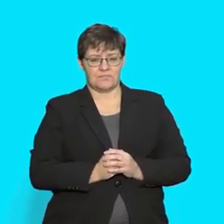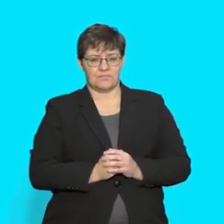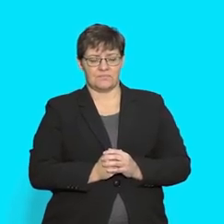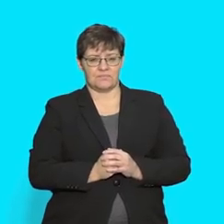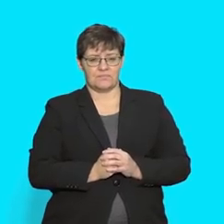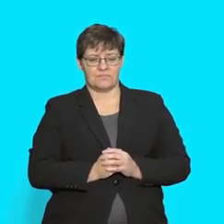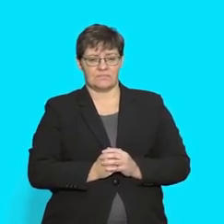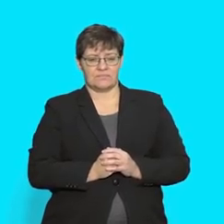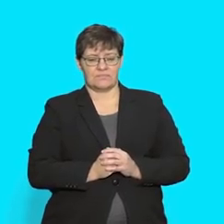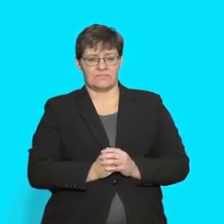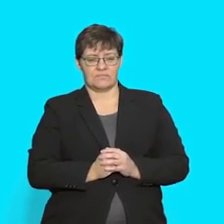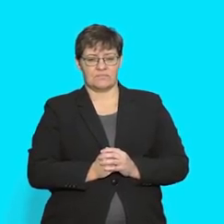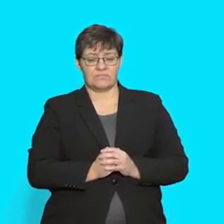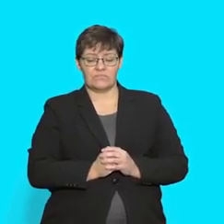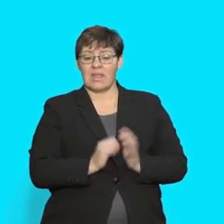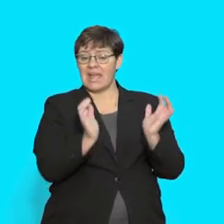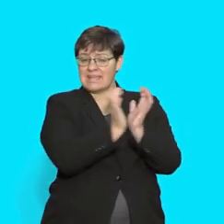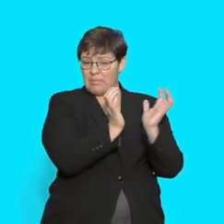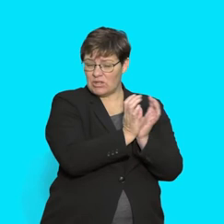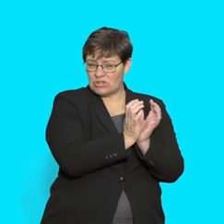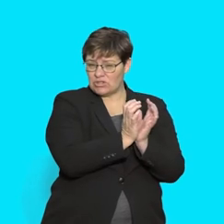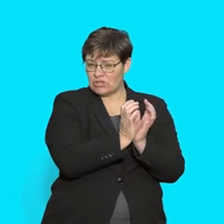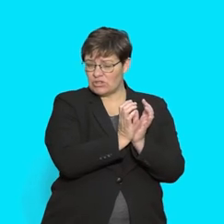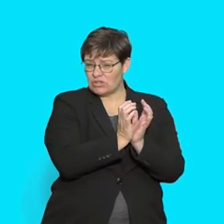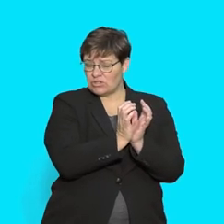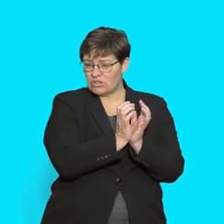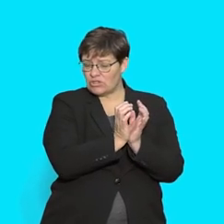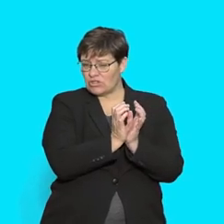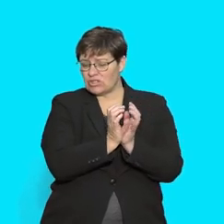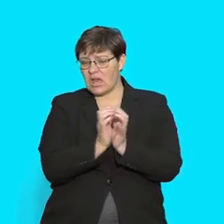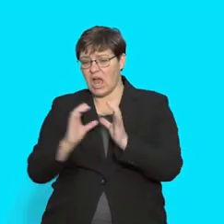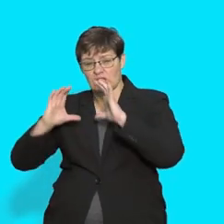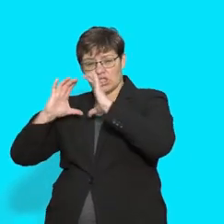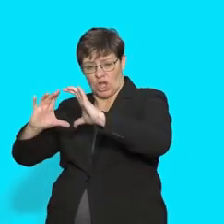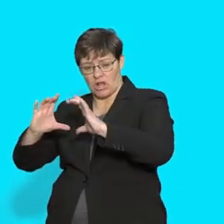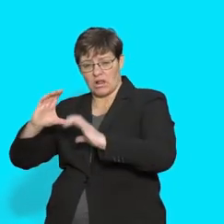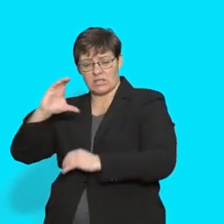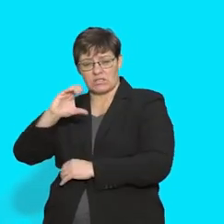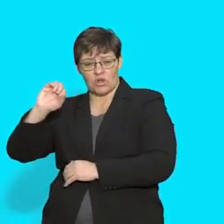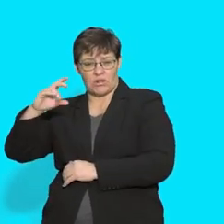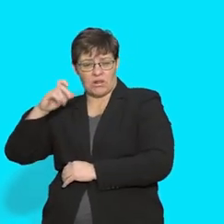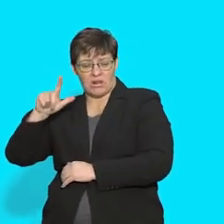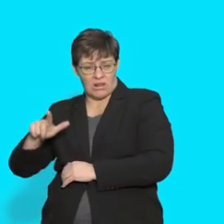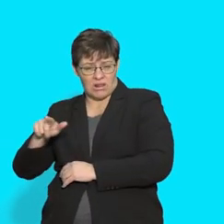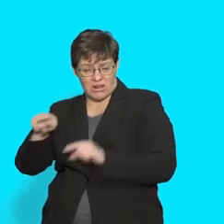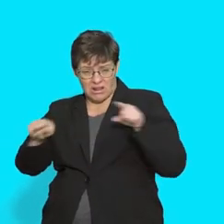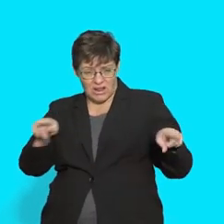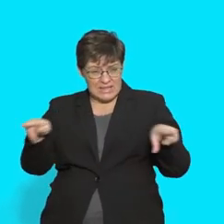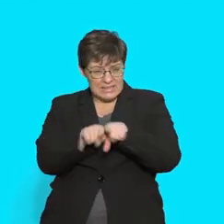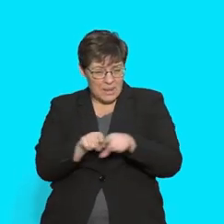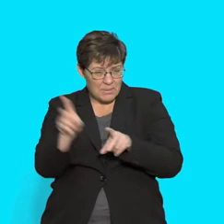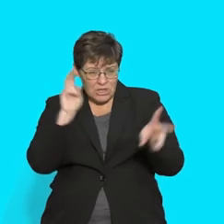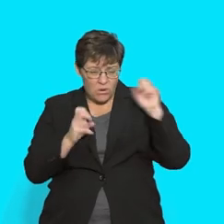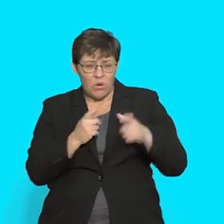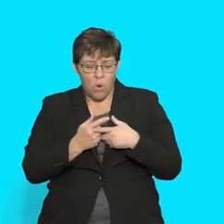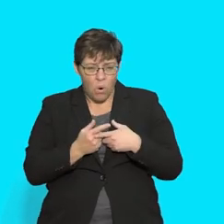Does cabbage sound like circle that has a soft C sound or does cabbage sound like card that